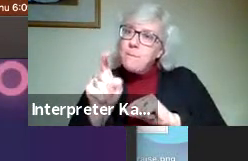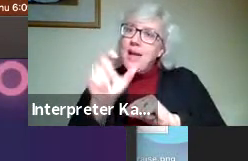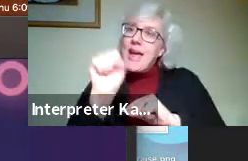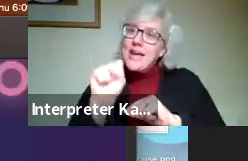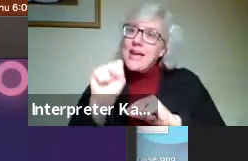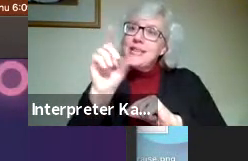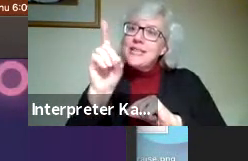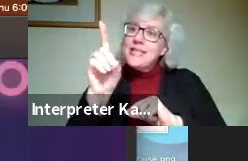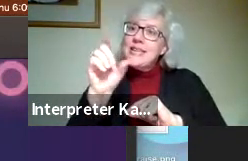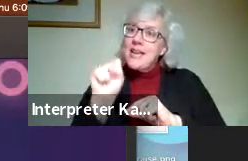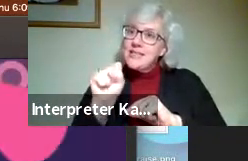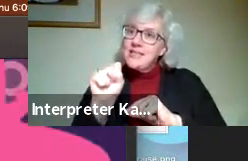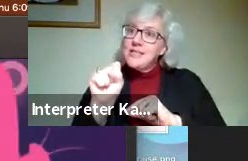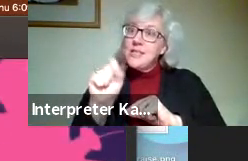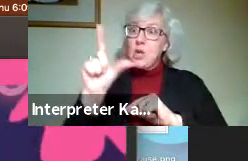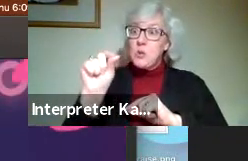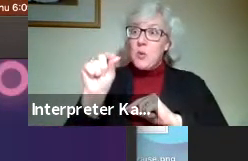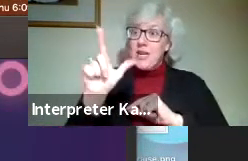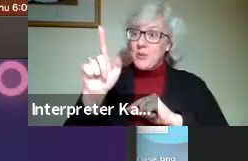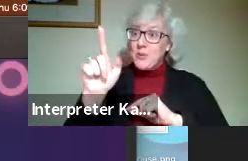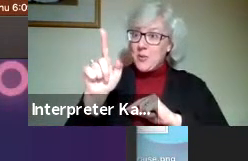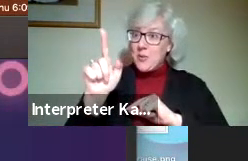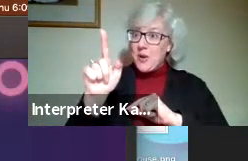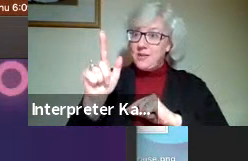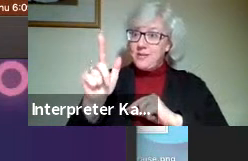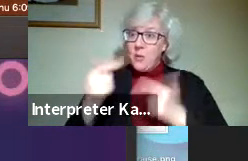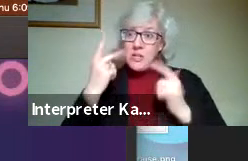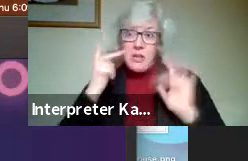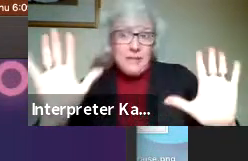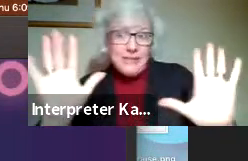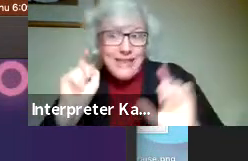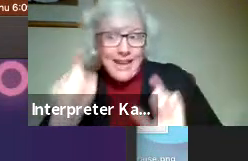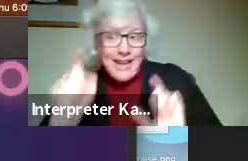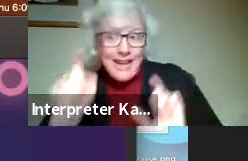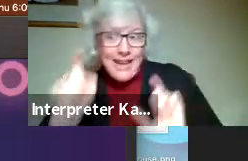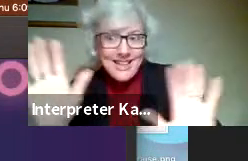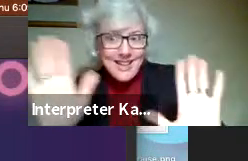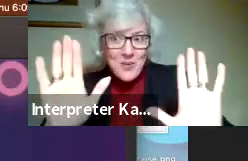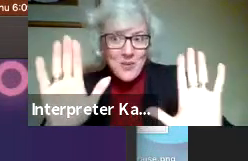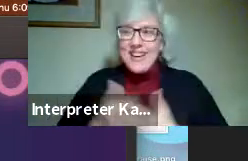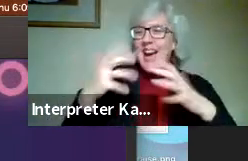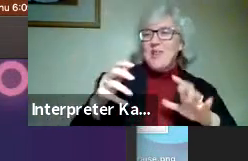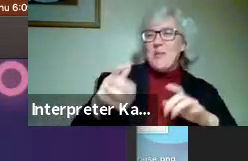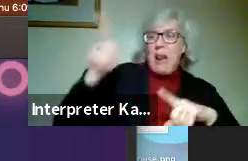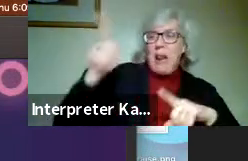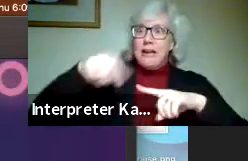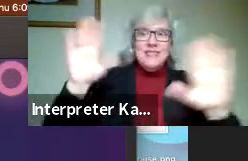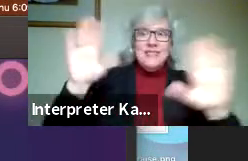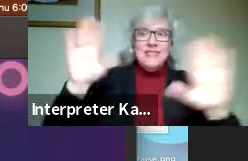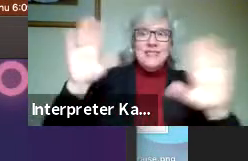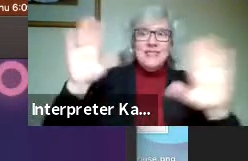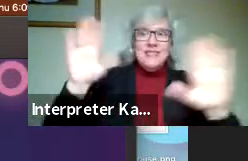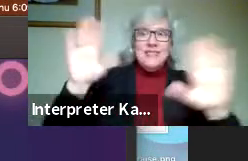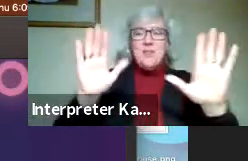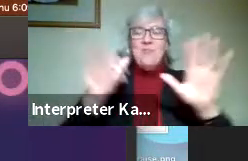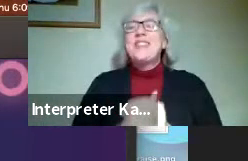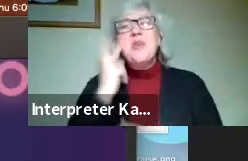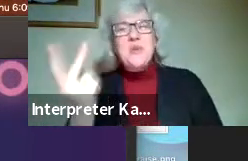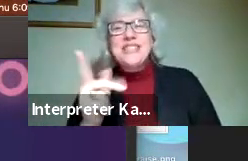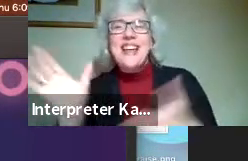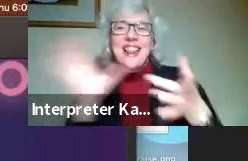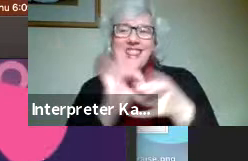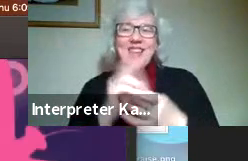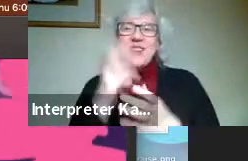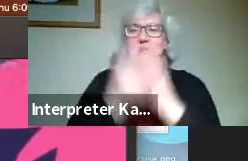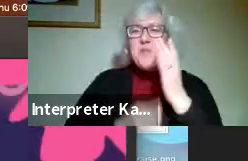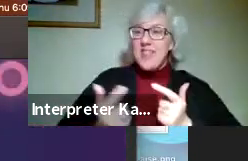2021, watch it live, and I'm not going to click on it because I don't want to loop us here, but you will see a link to both